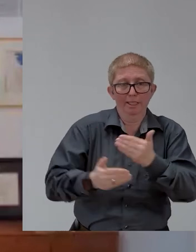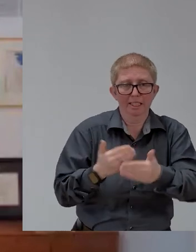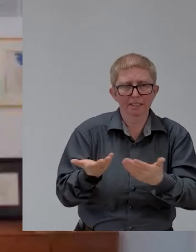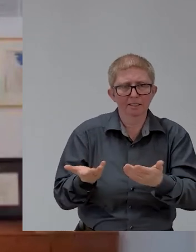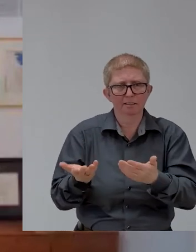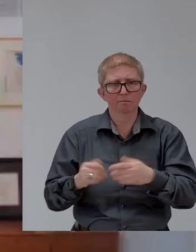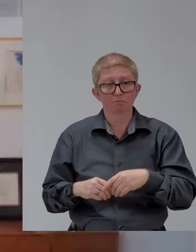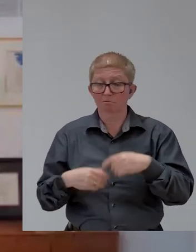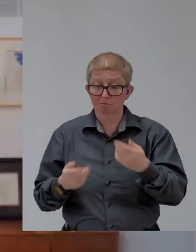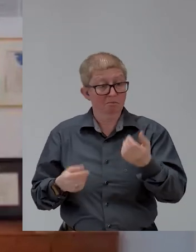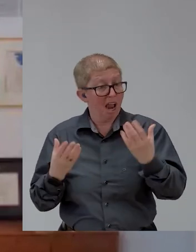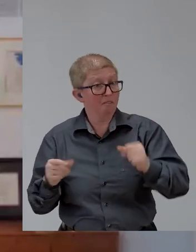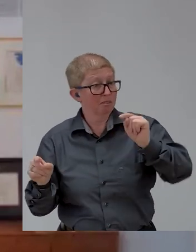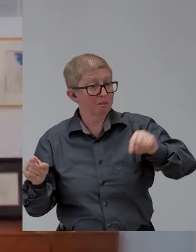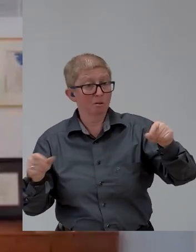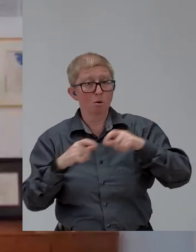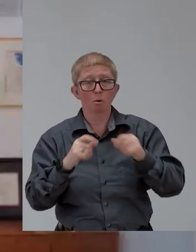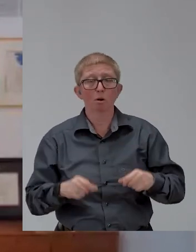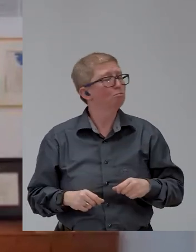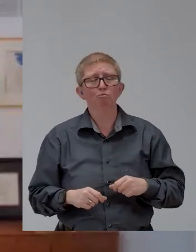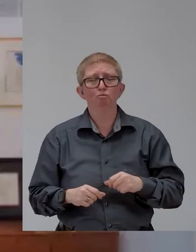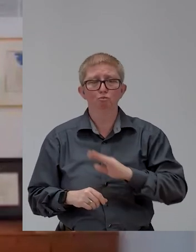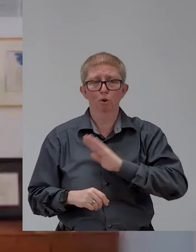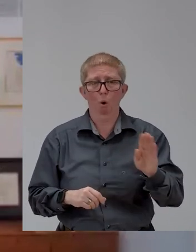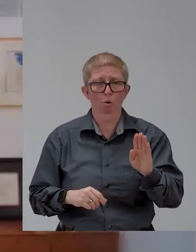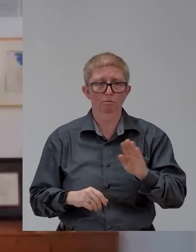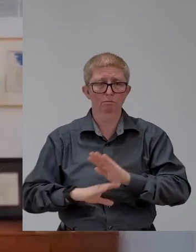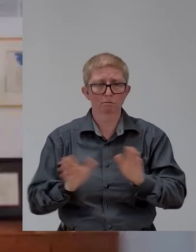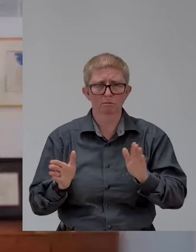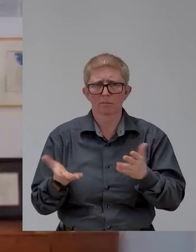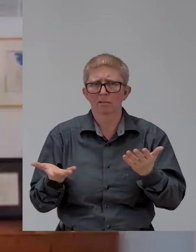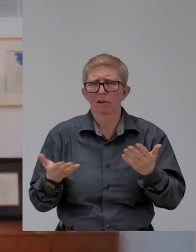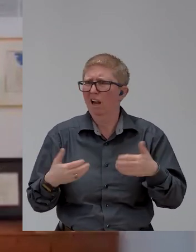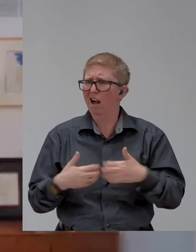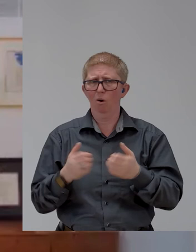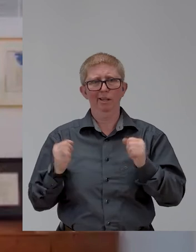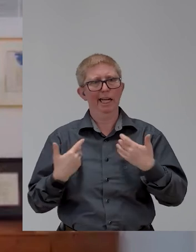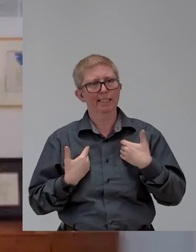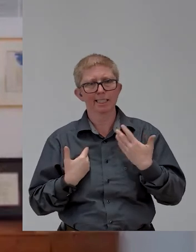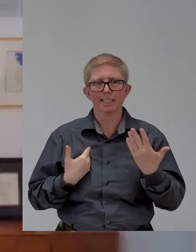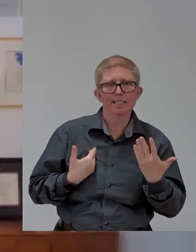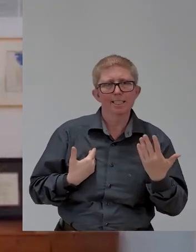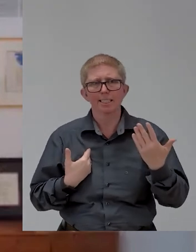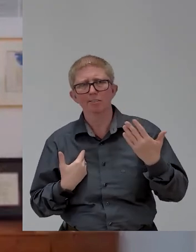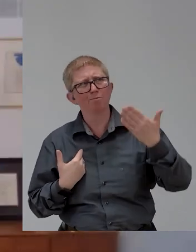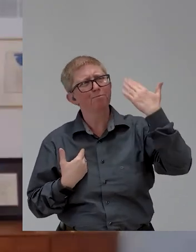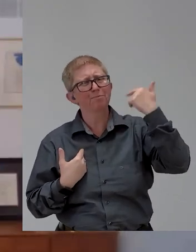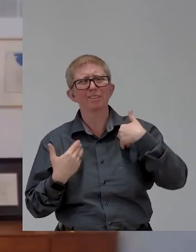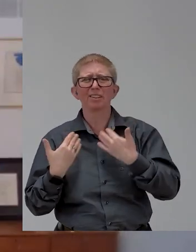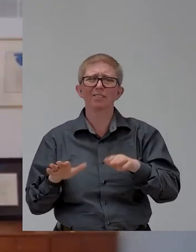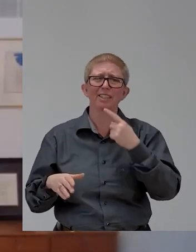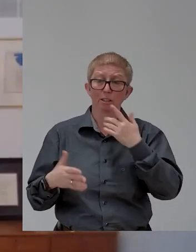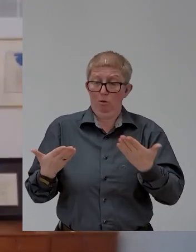and how do we keep reminding people that, as some of examples were mentioned earlier today, that when you build